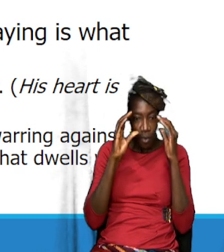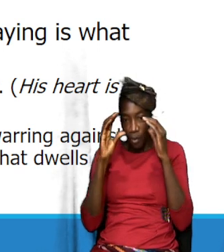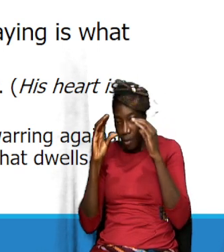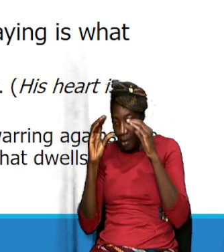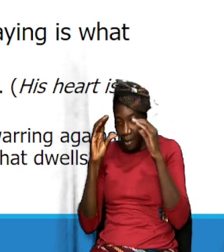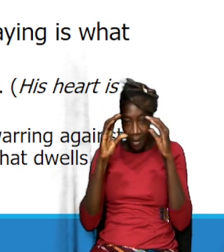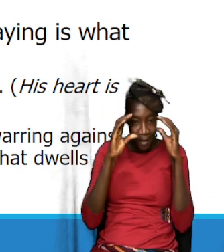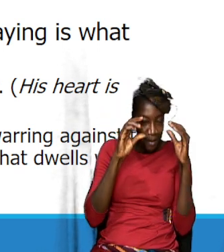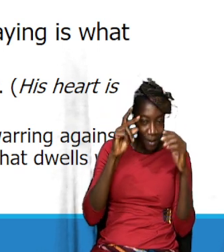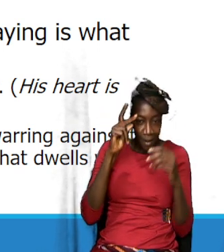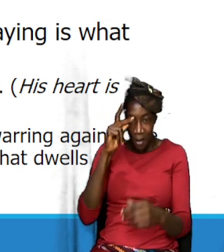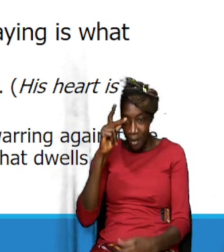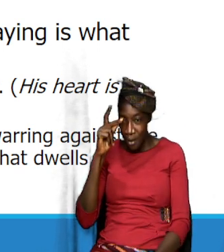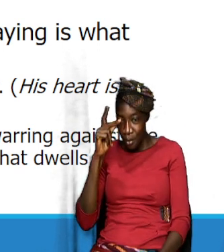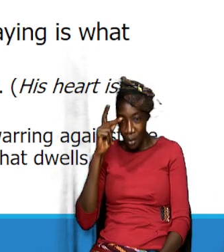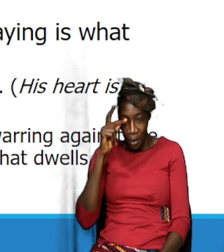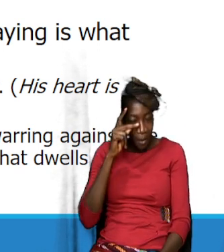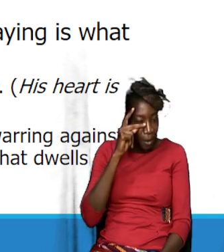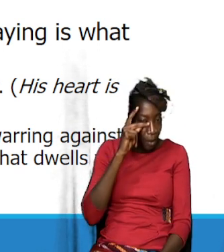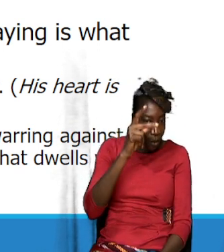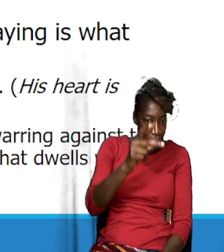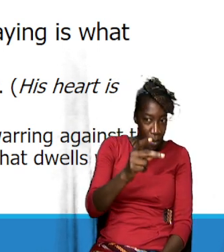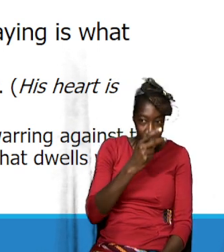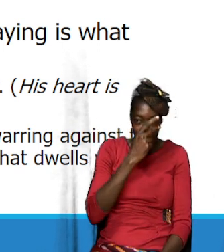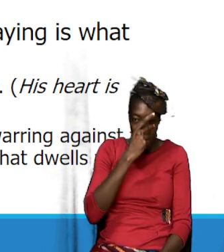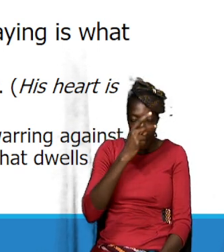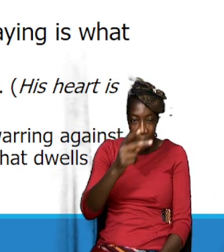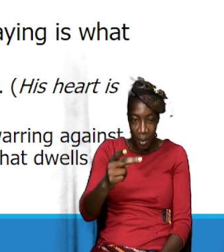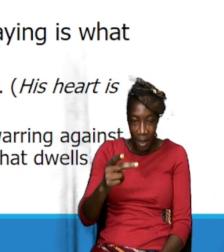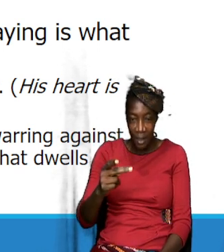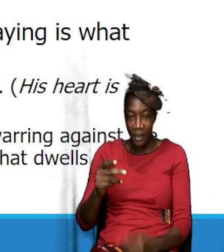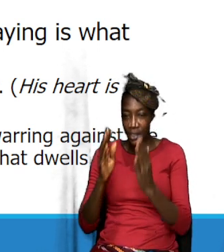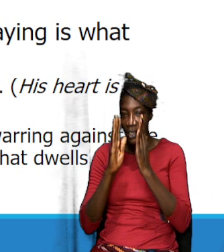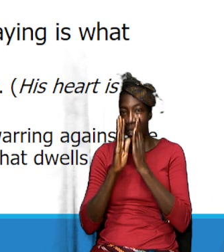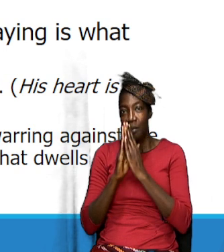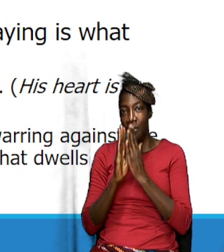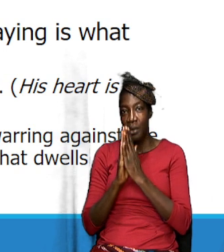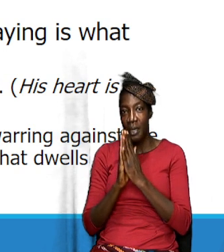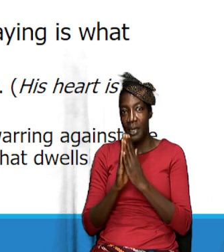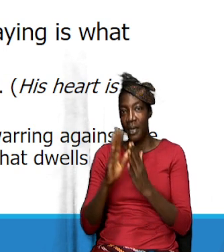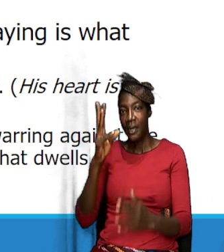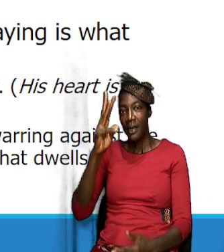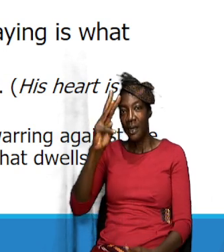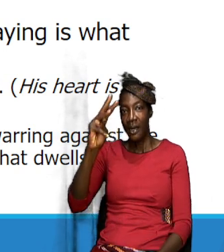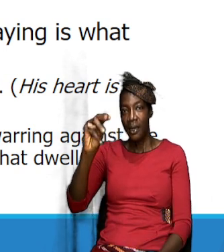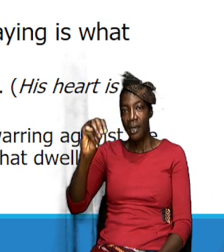let us read Matthew 26 verse 41